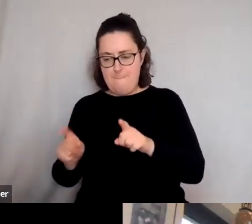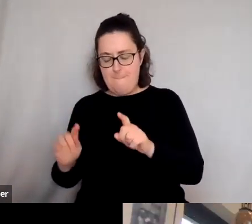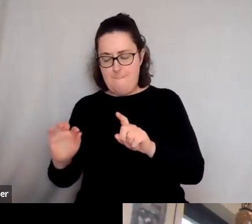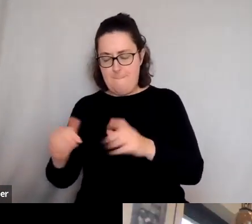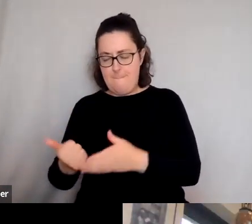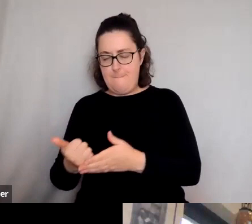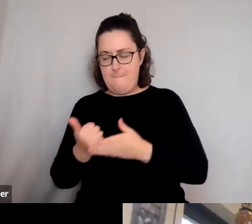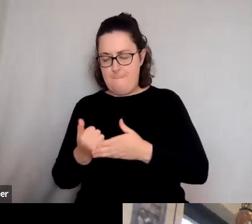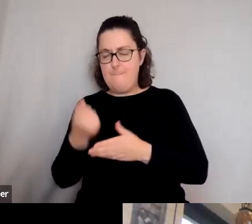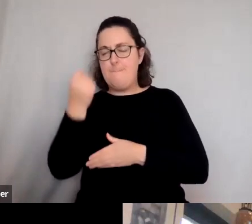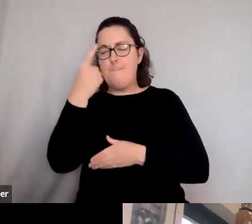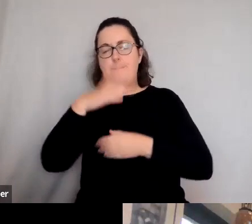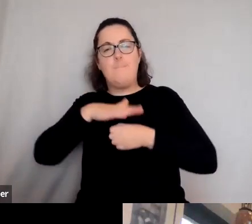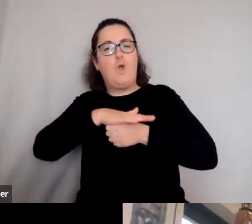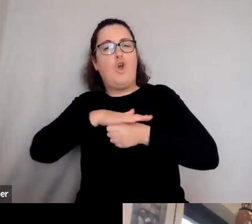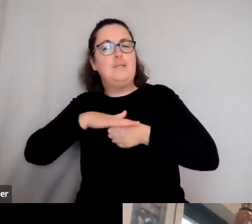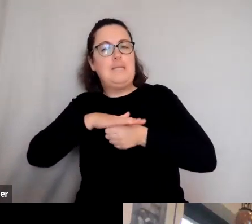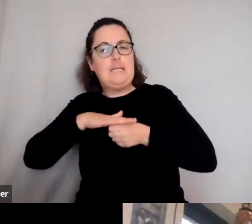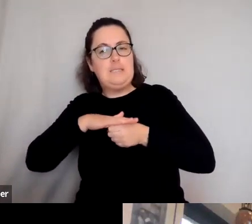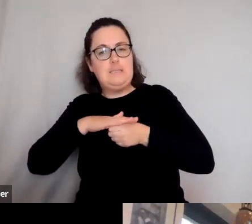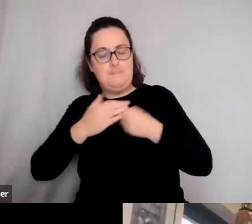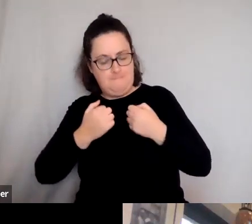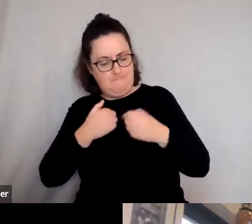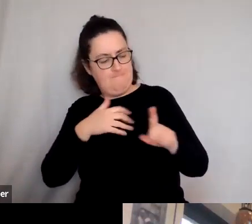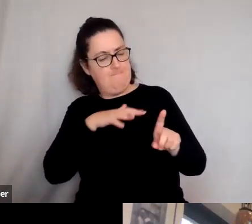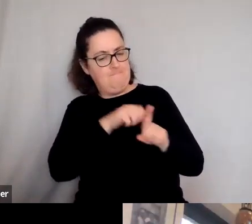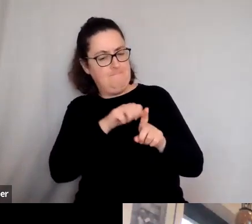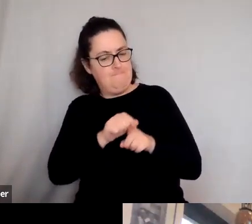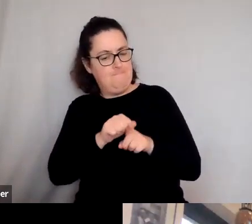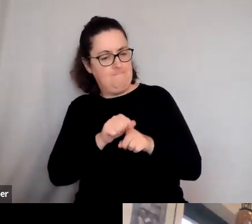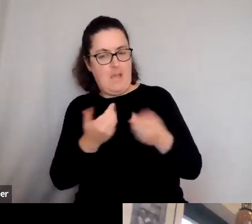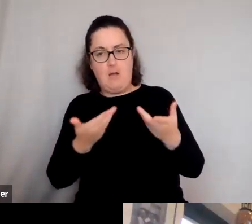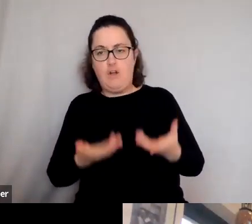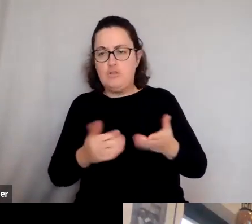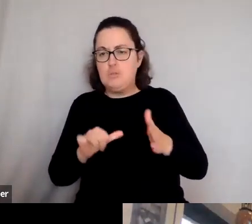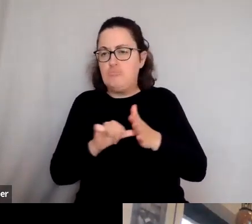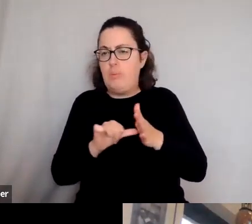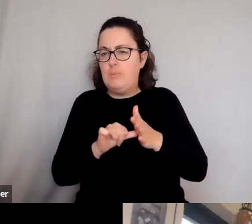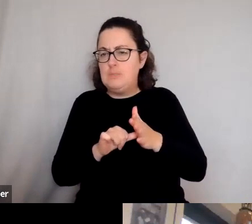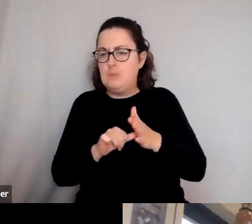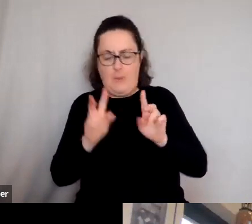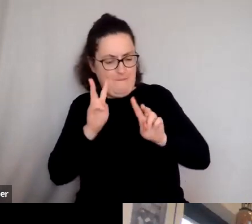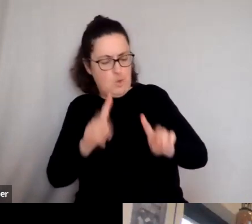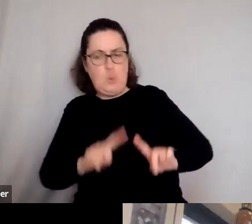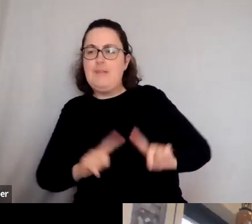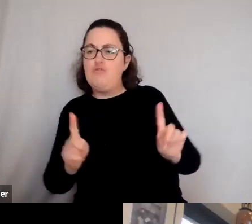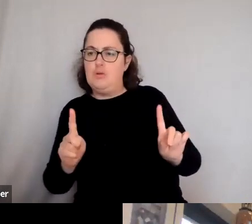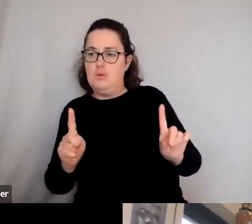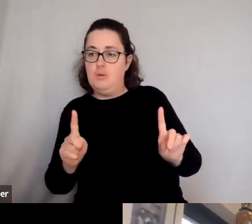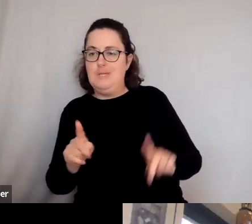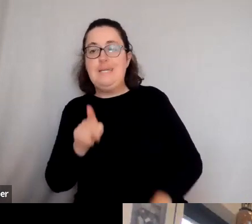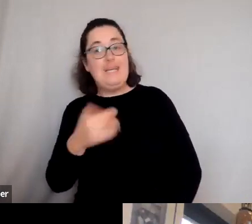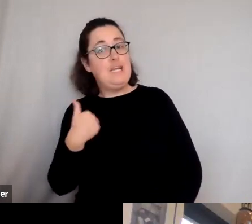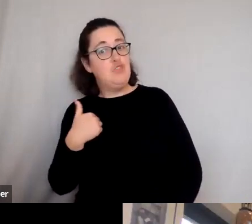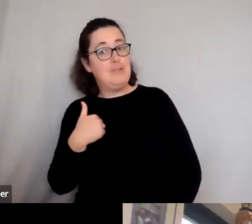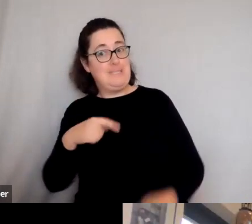contextualise and see our own issues differently. And, I mean, I think elections, which